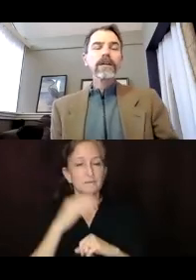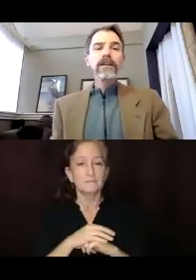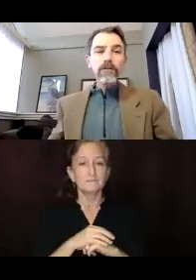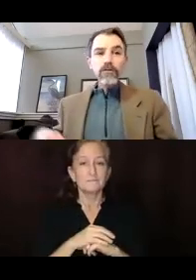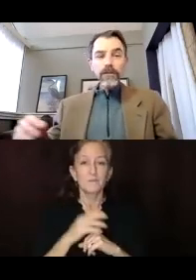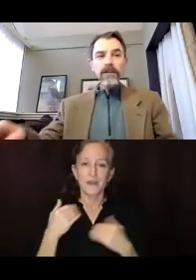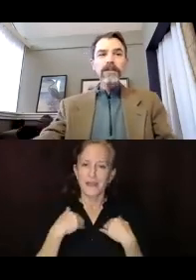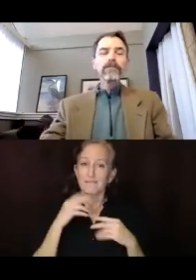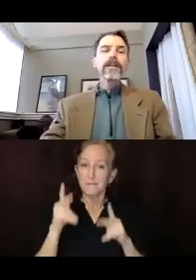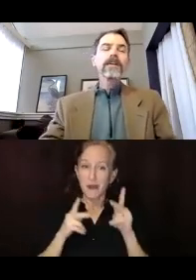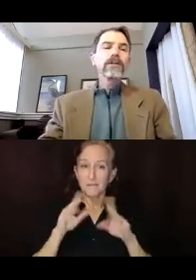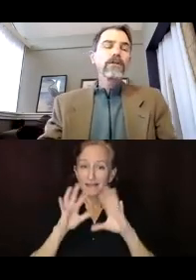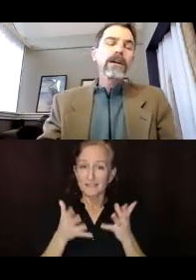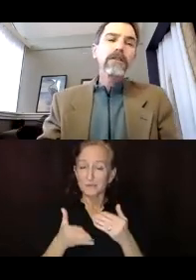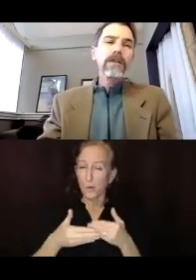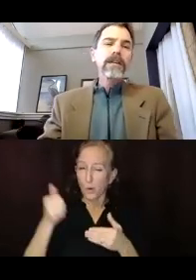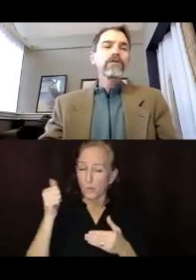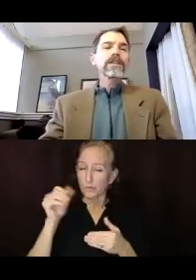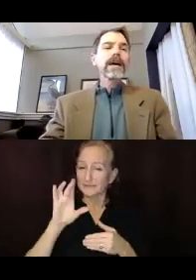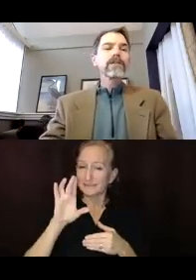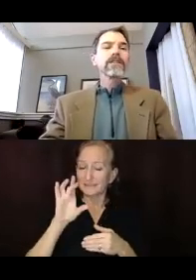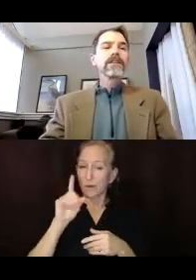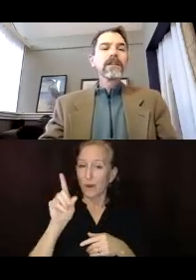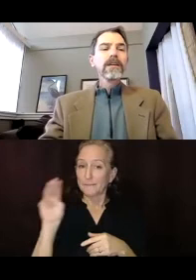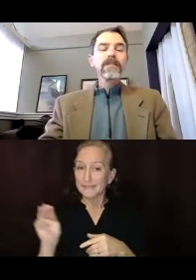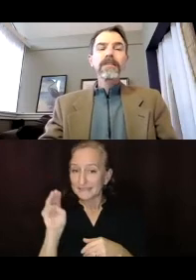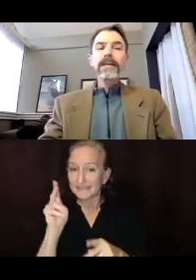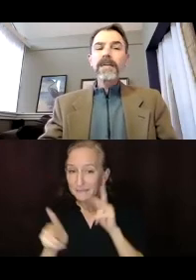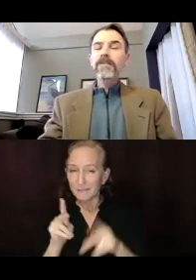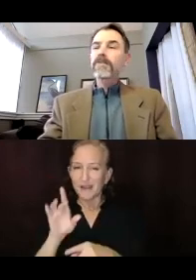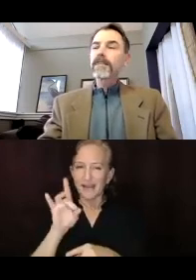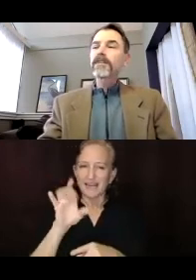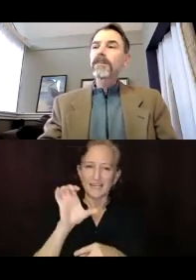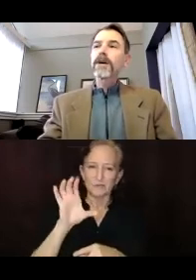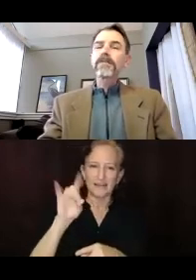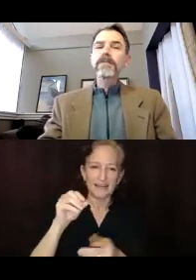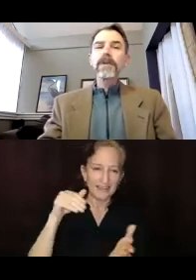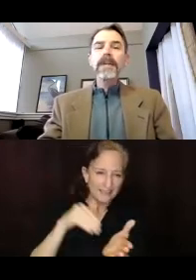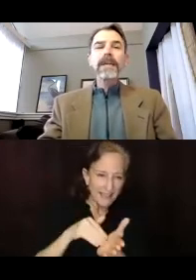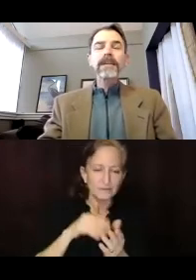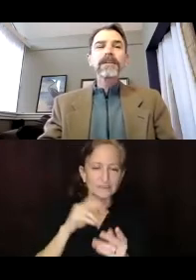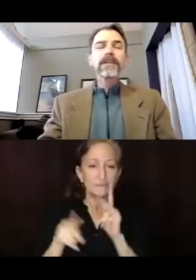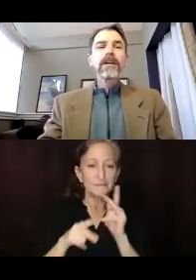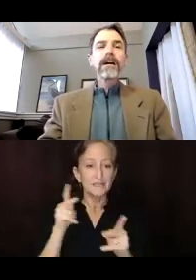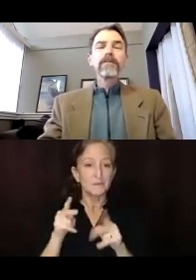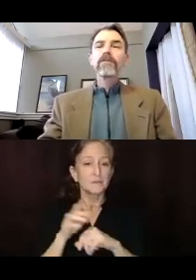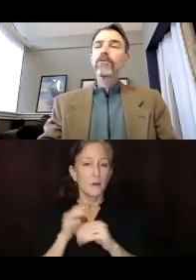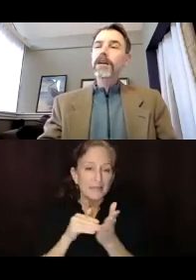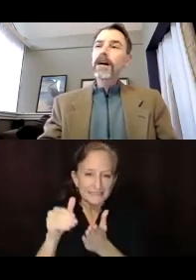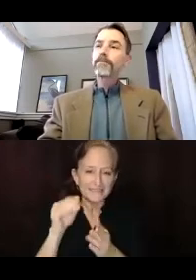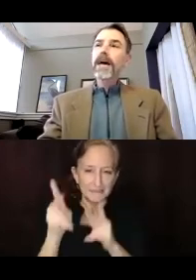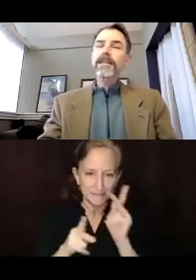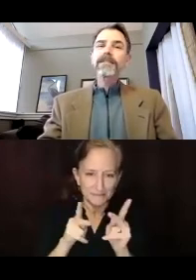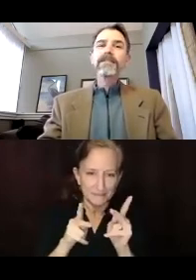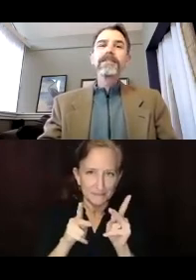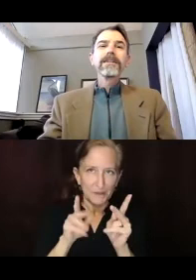now of getting close to a million people, 800, well, 884,000. It's the second densest city in the U S to Manhattan. Um, so we're